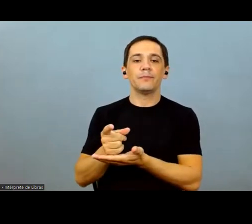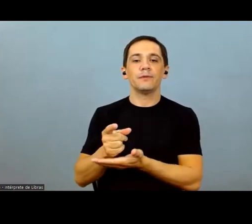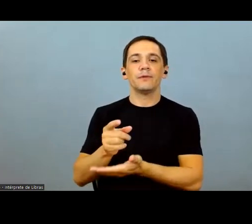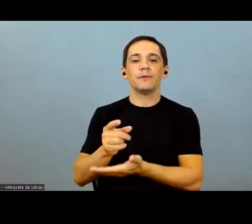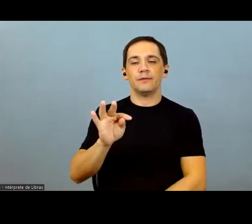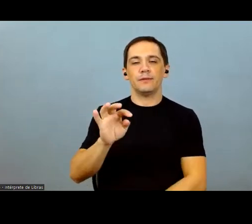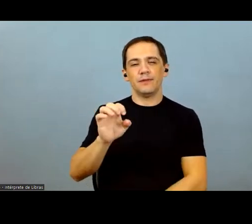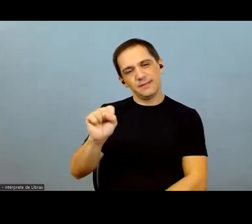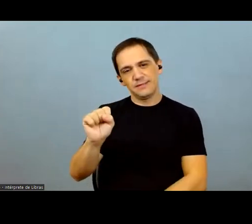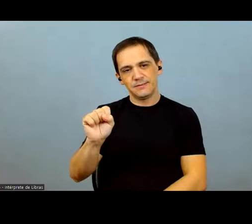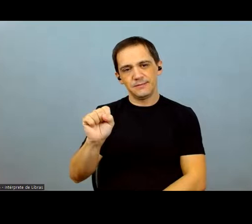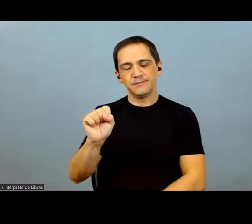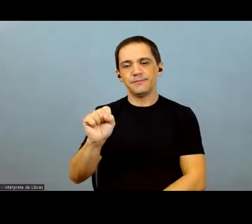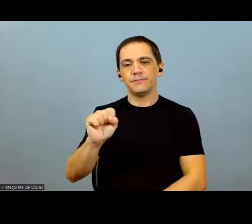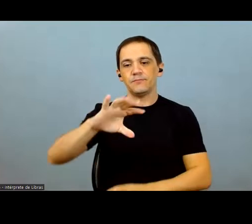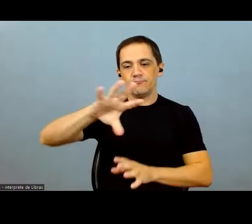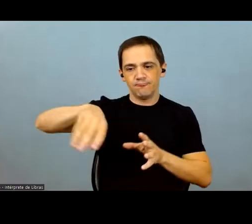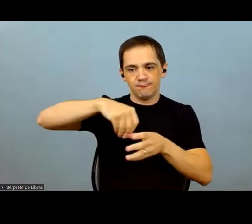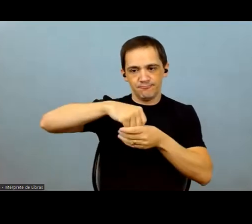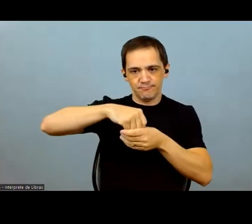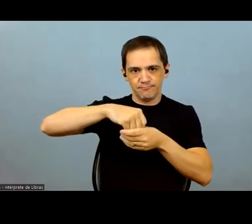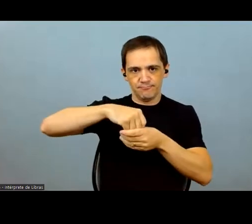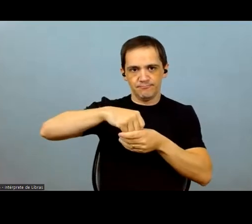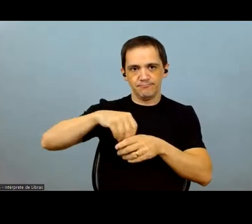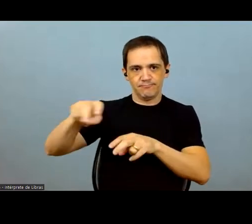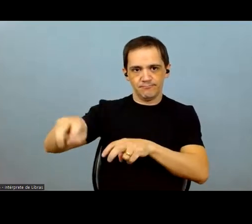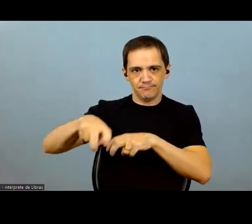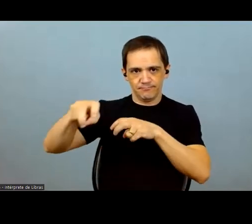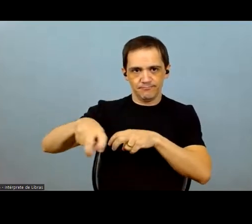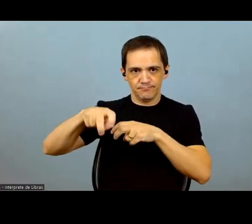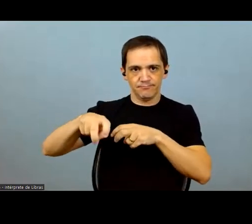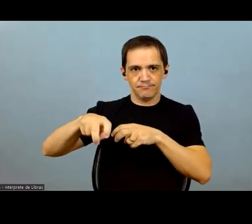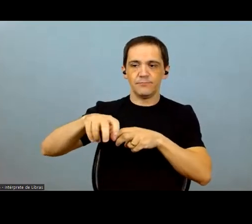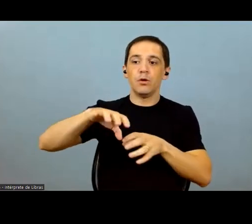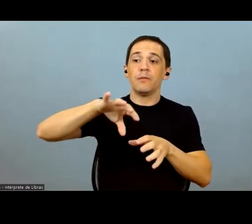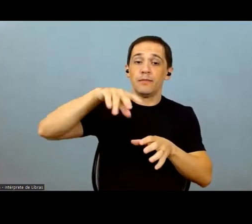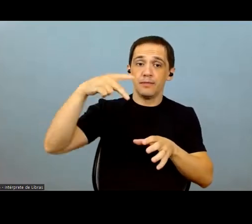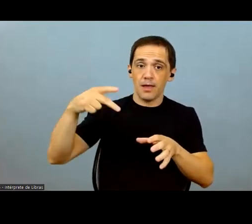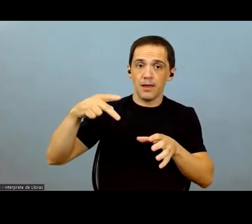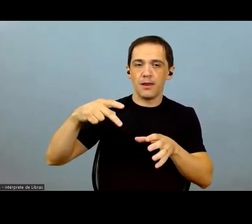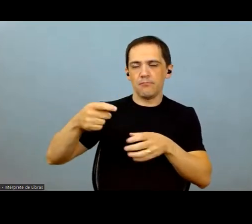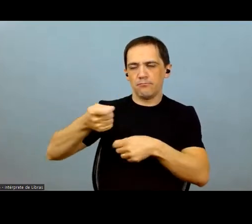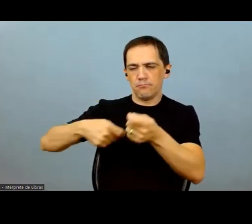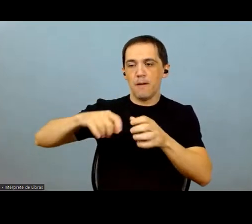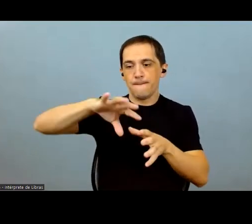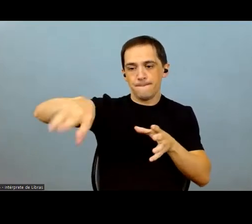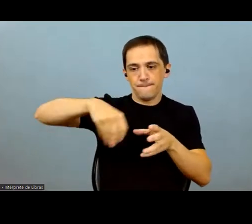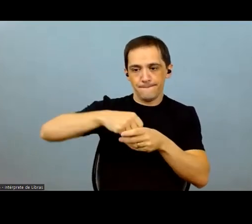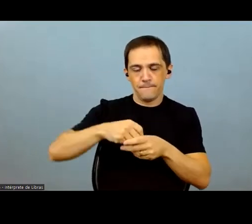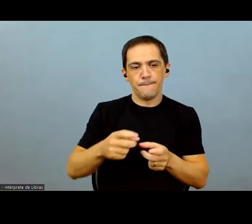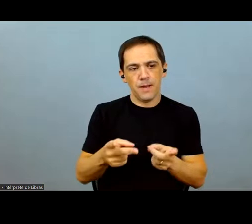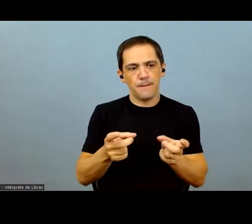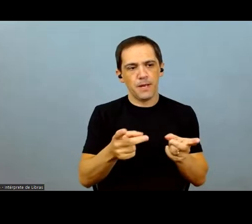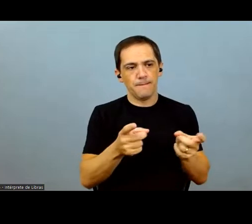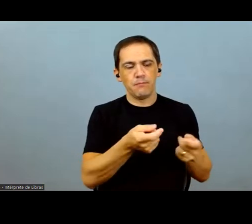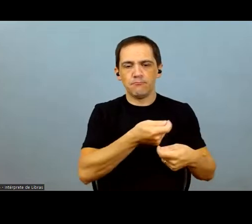and all of its production. So, we sold their volume last year. We continued to sell